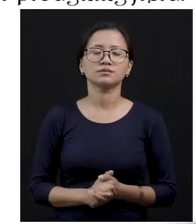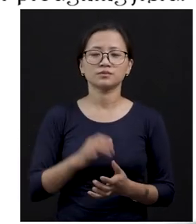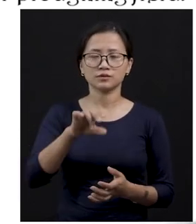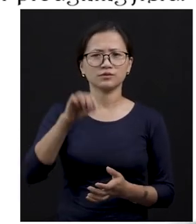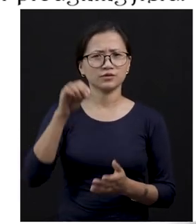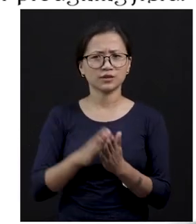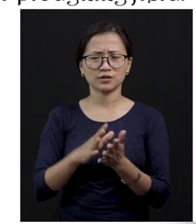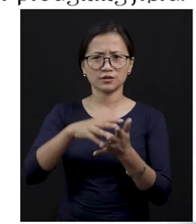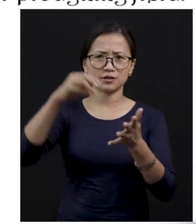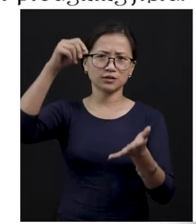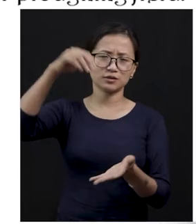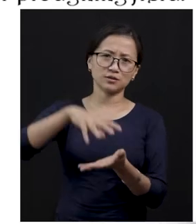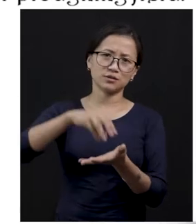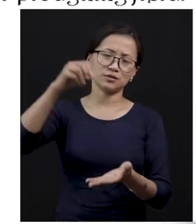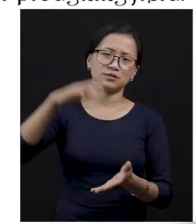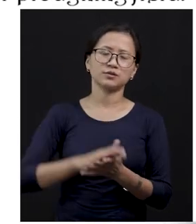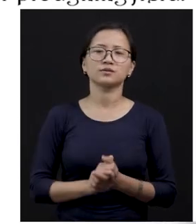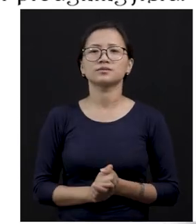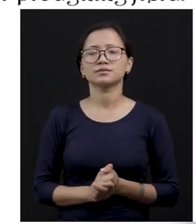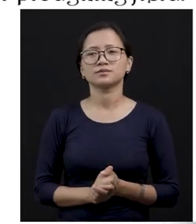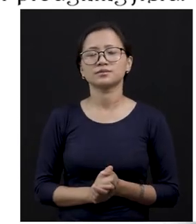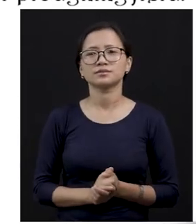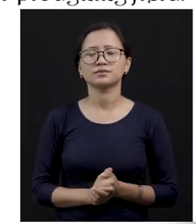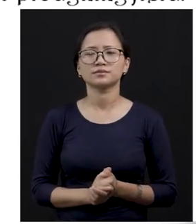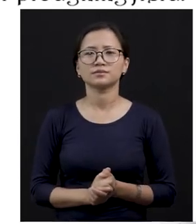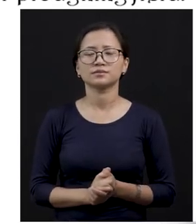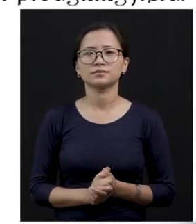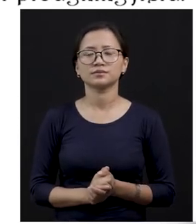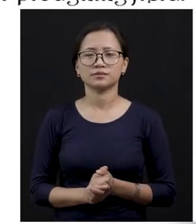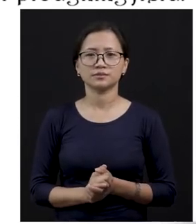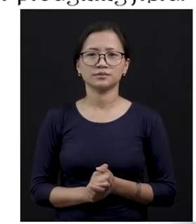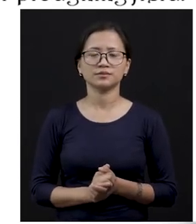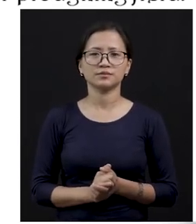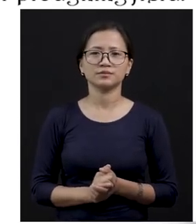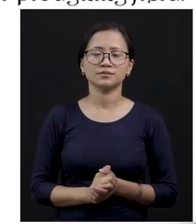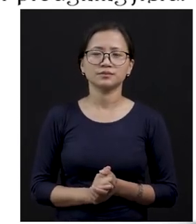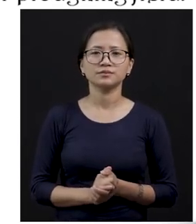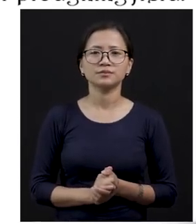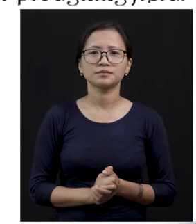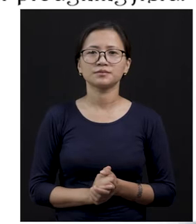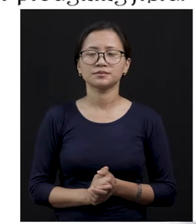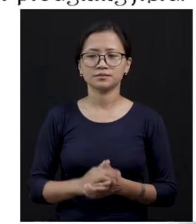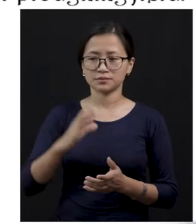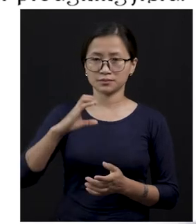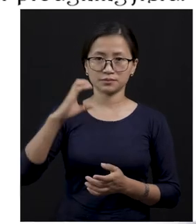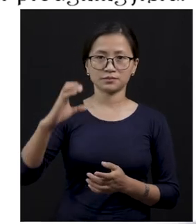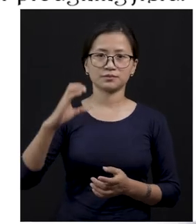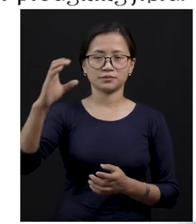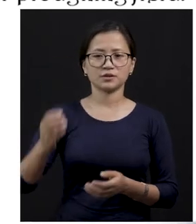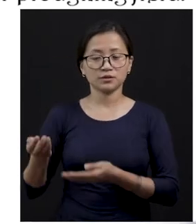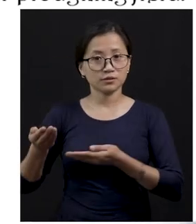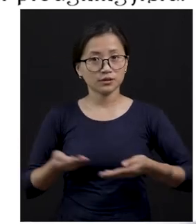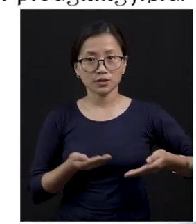find in the desert. Okay? You won't find anywhere else, but you will find this camel in a desert. And camels, they